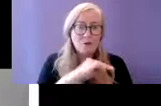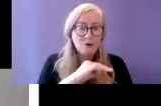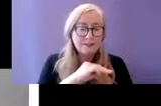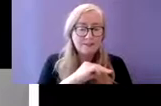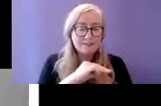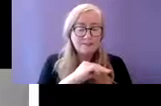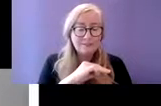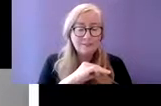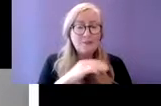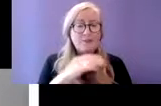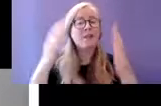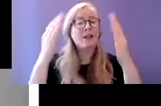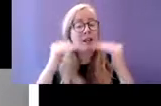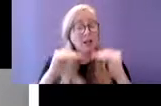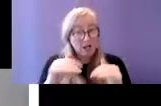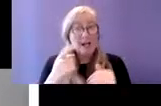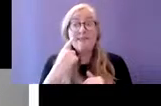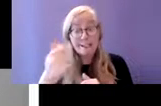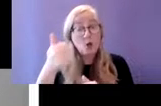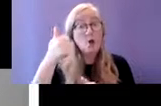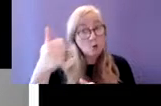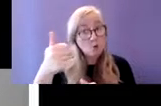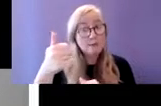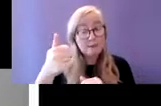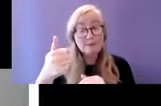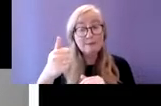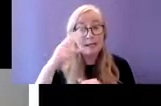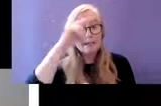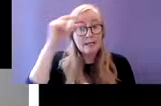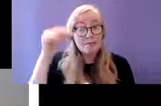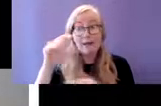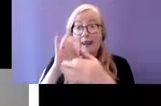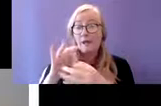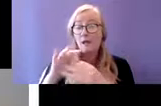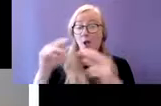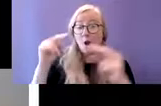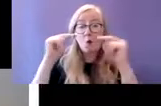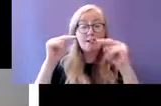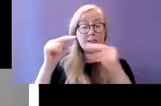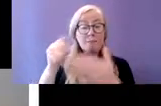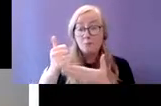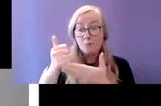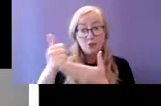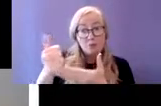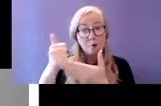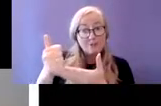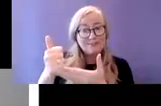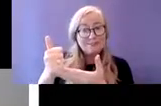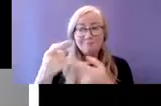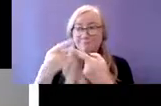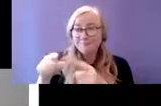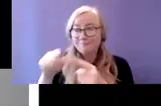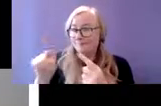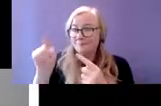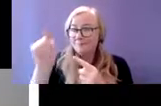this in terms of autism support with various services developing autism toolkits